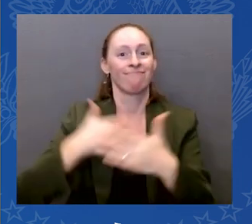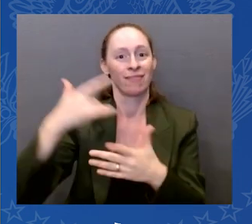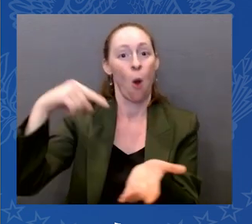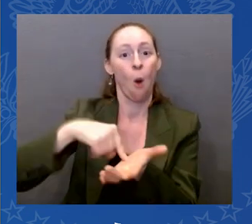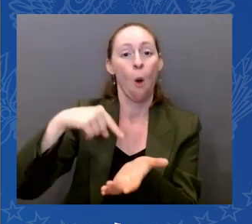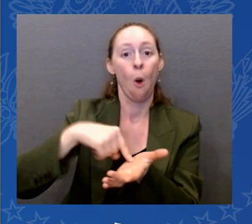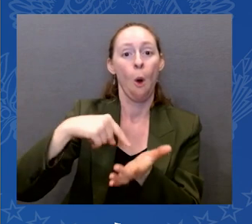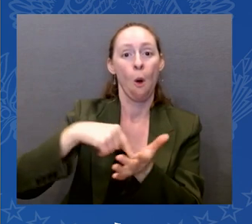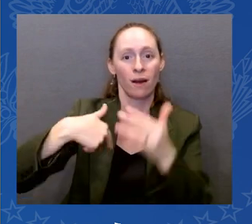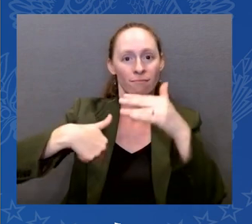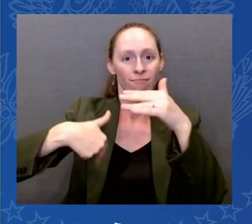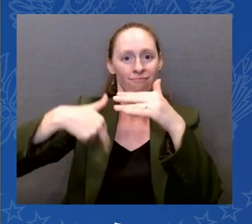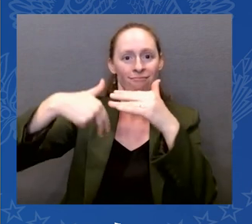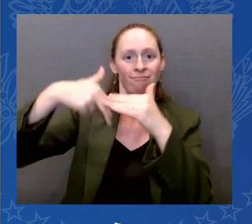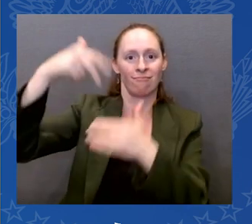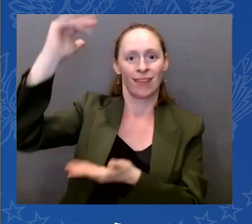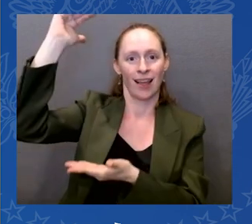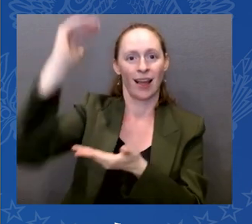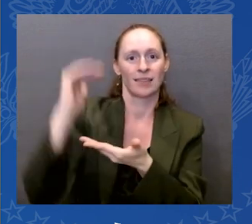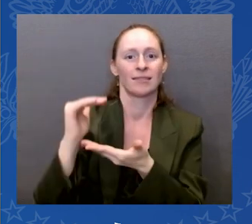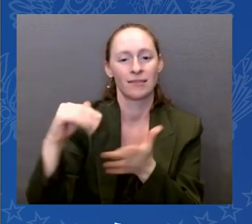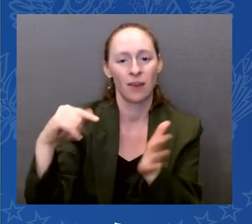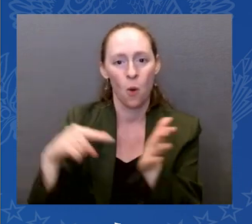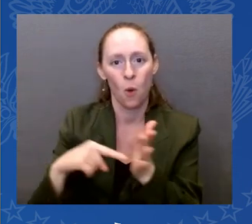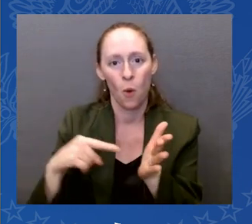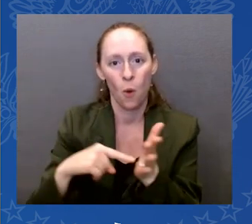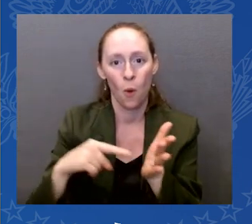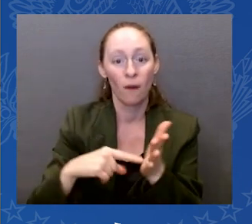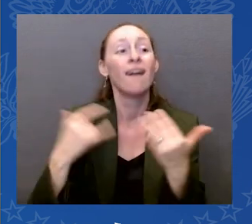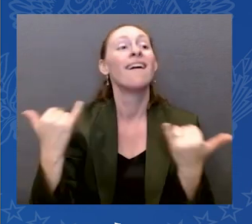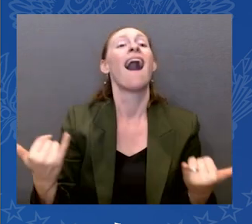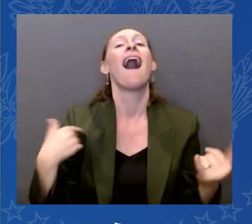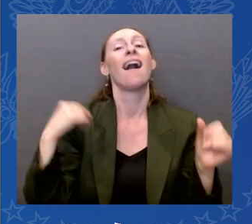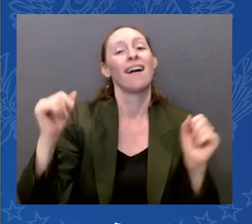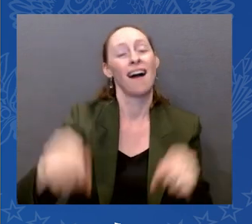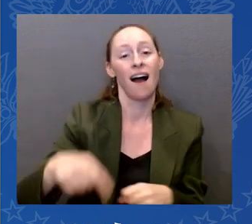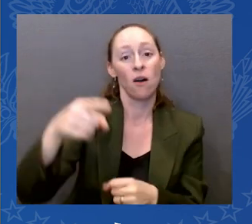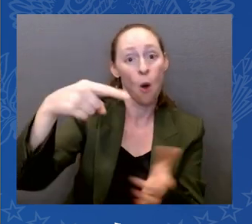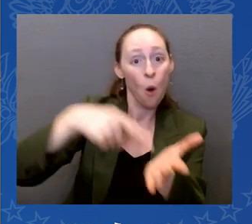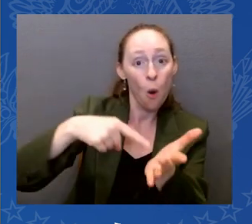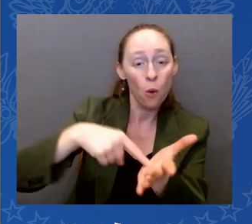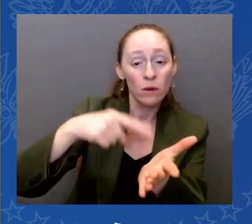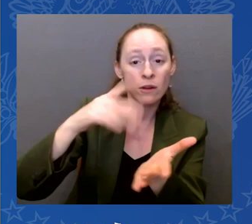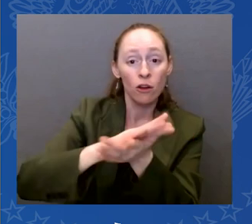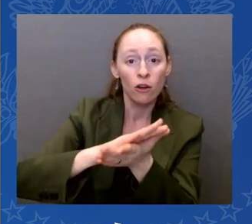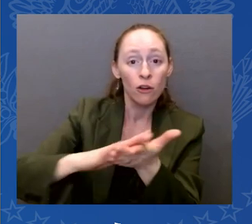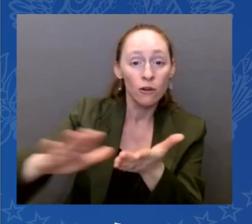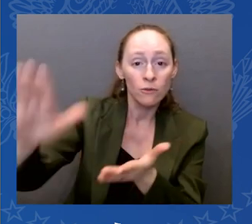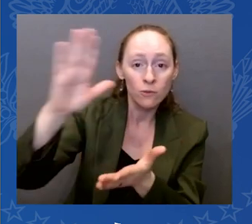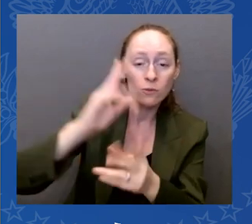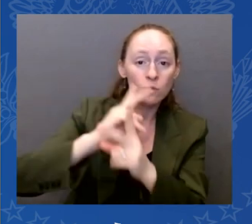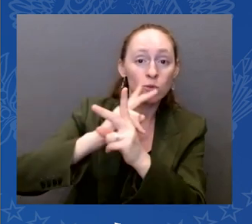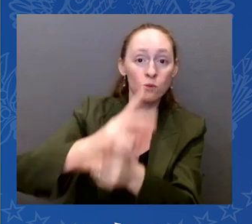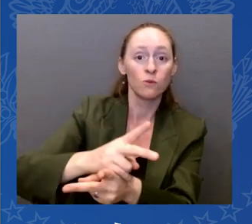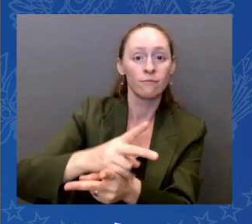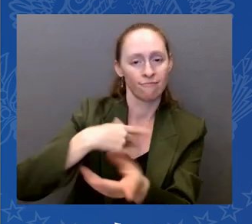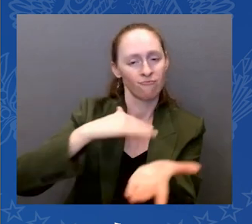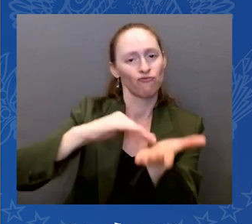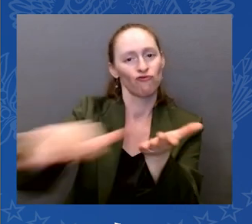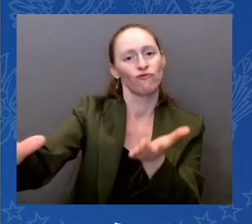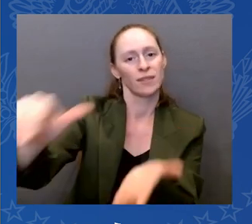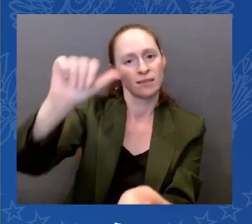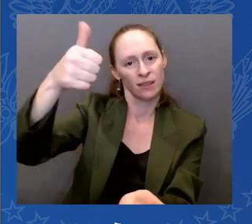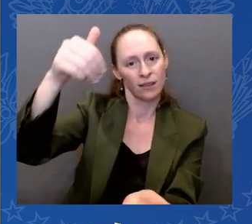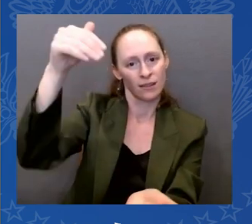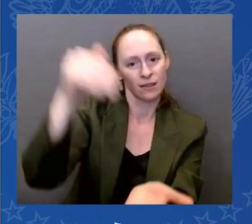debt and $20,000 if you're a Pell grant. And, by the way, tens of millions of Americans make in under $125